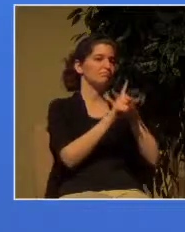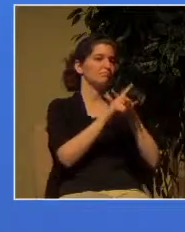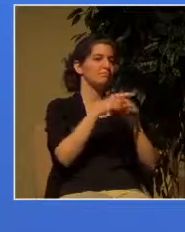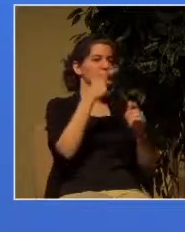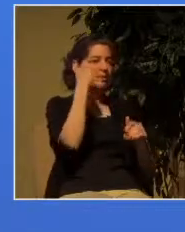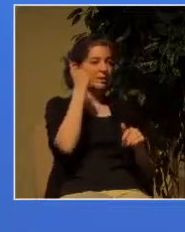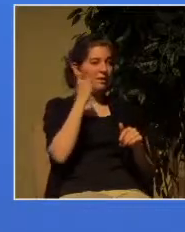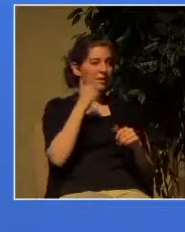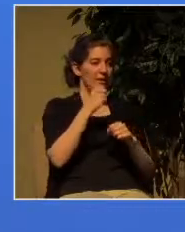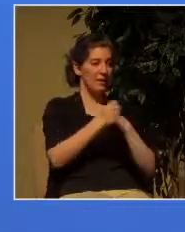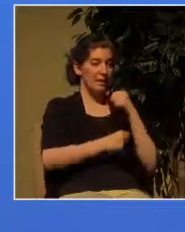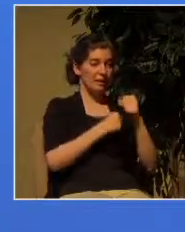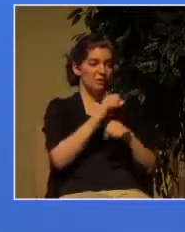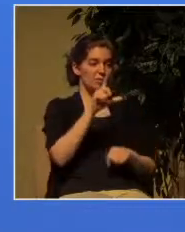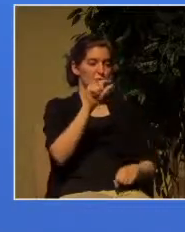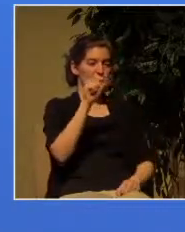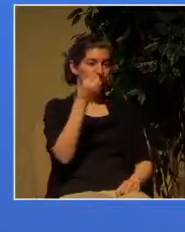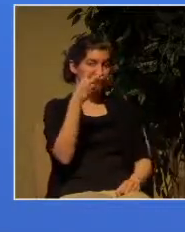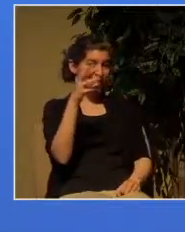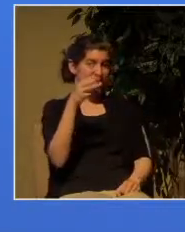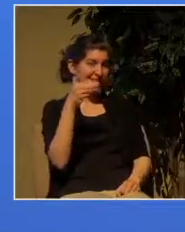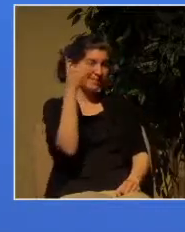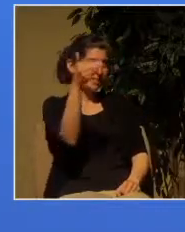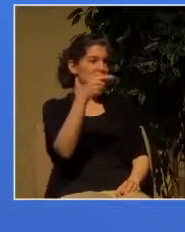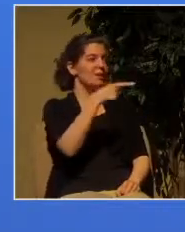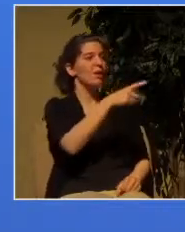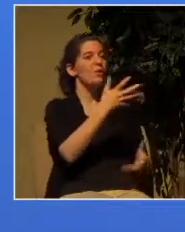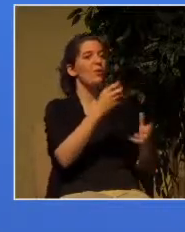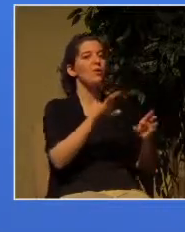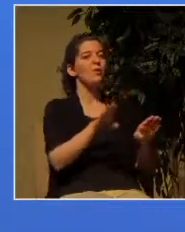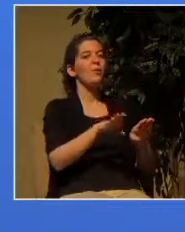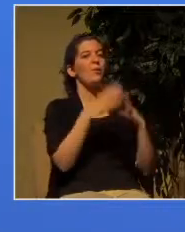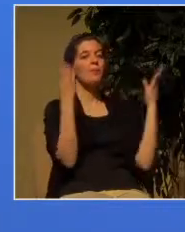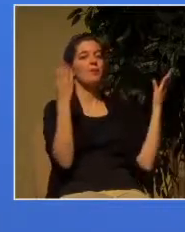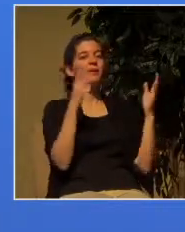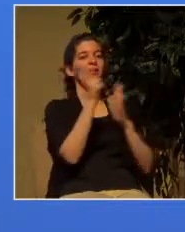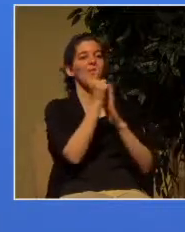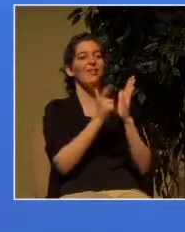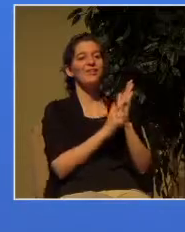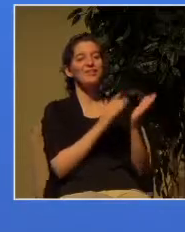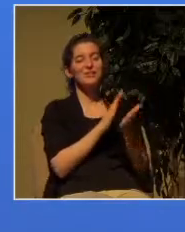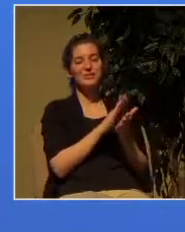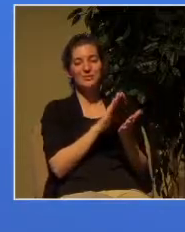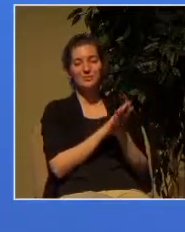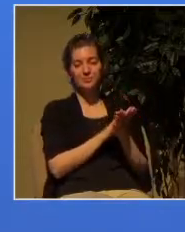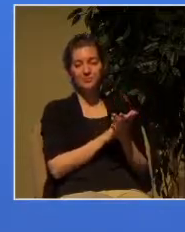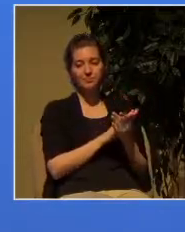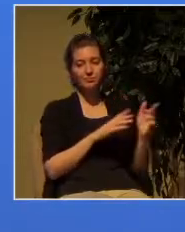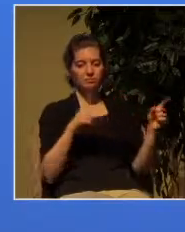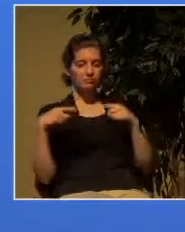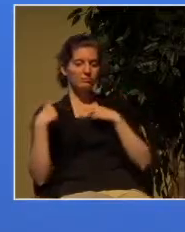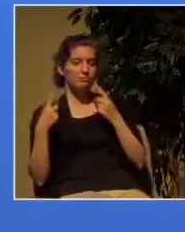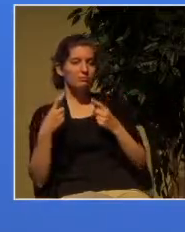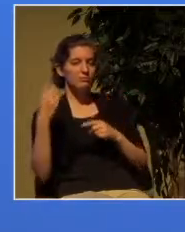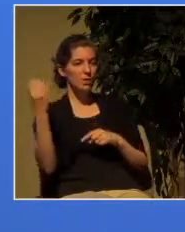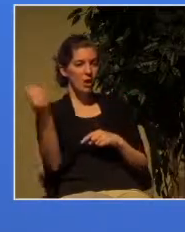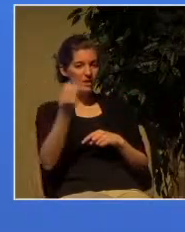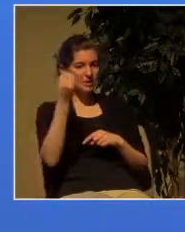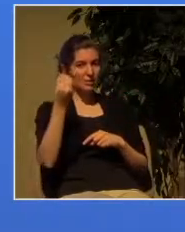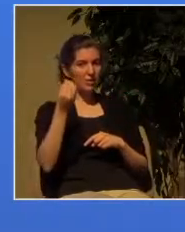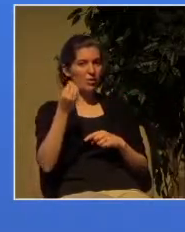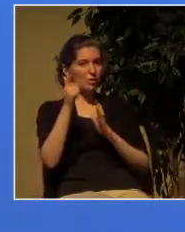University wants to open a law school and so far the Ontario Bar Association